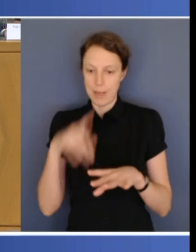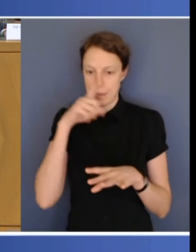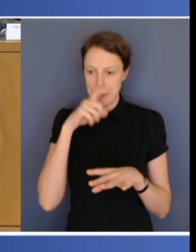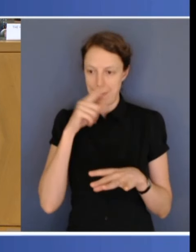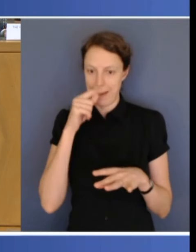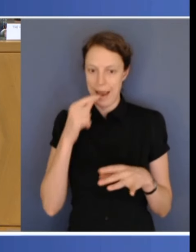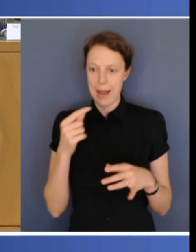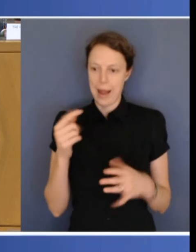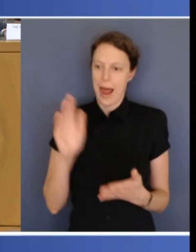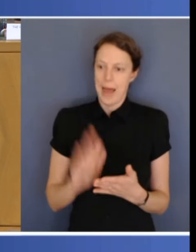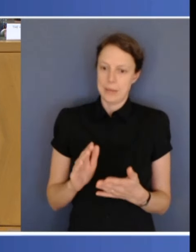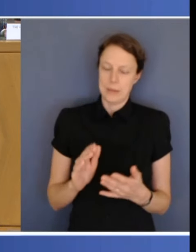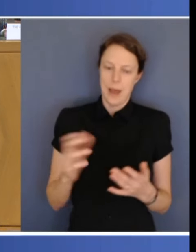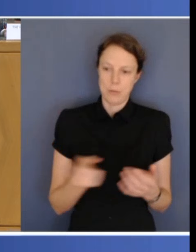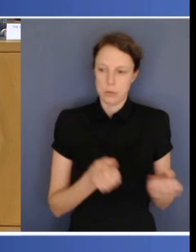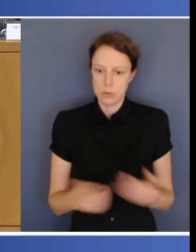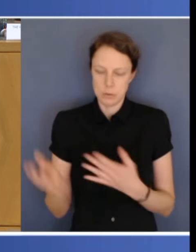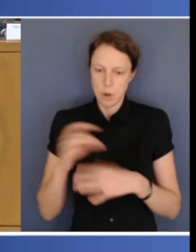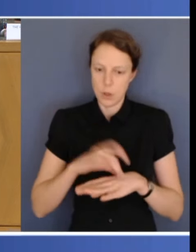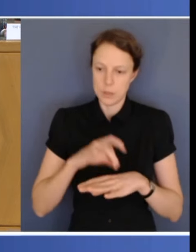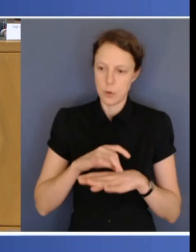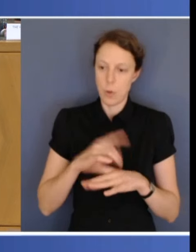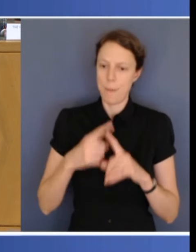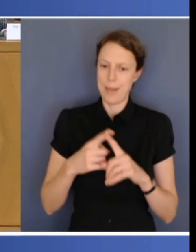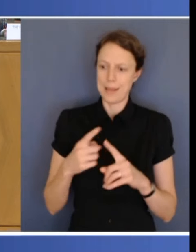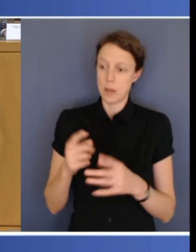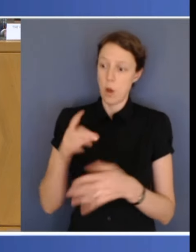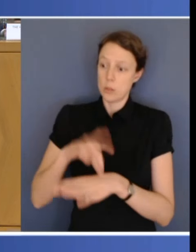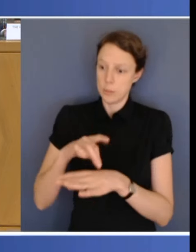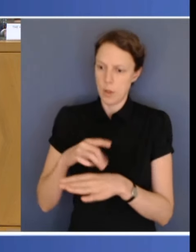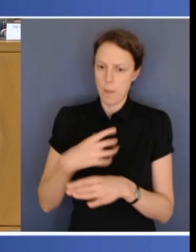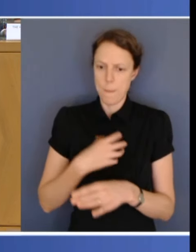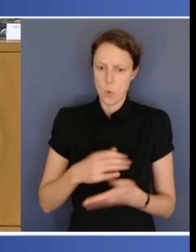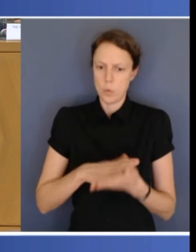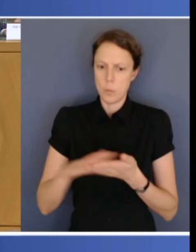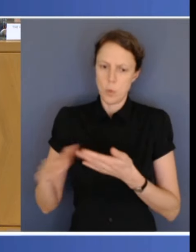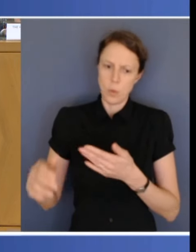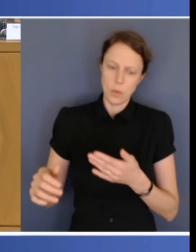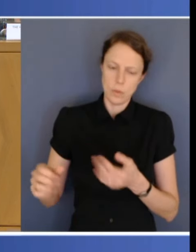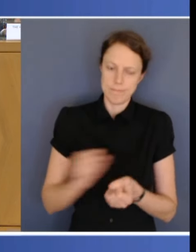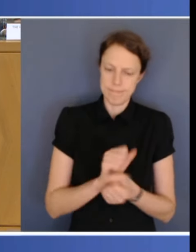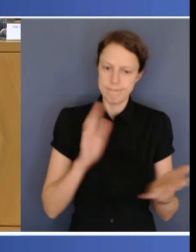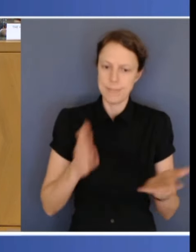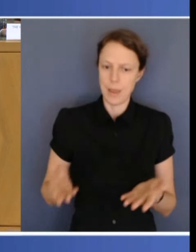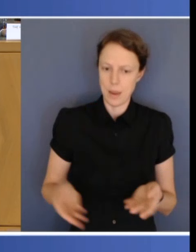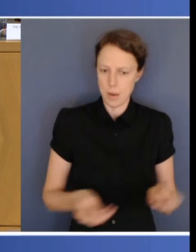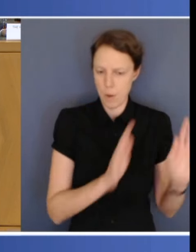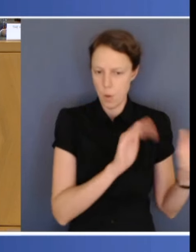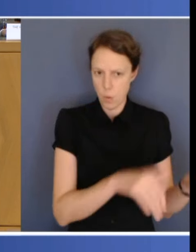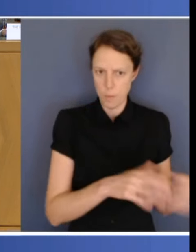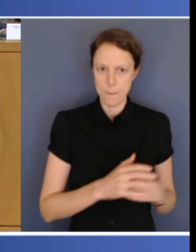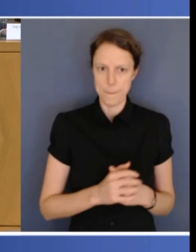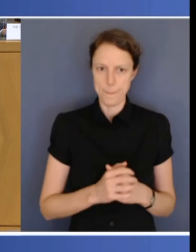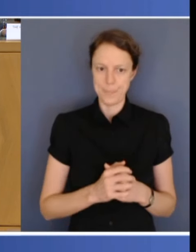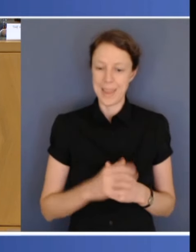Importantly, Australians want an approach to health care that recognises that primary care and hospital care